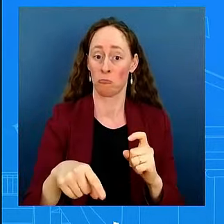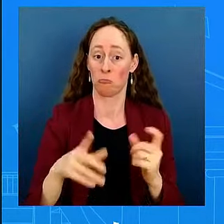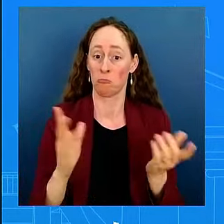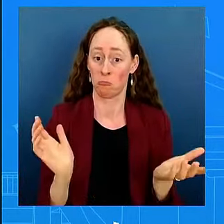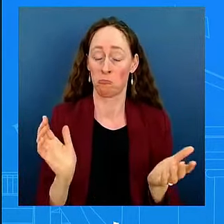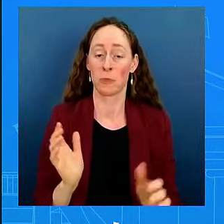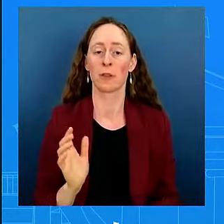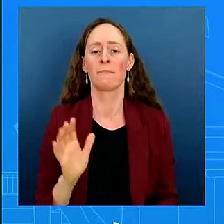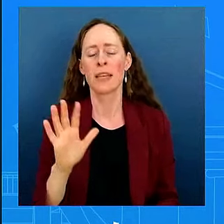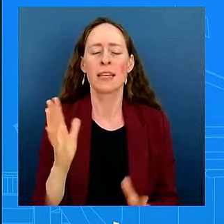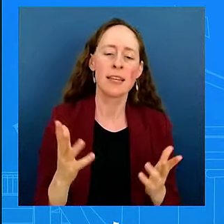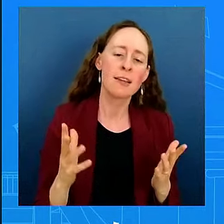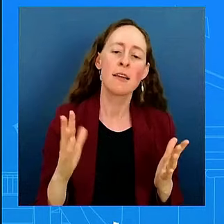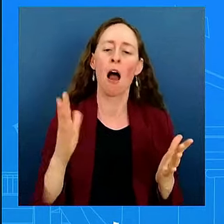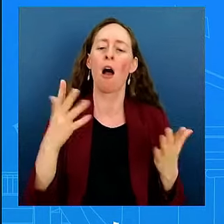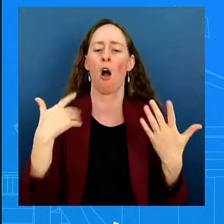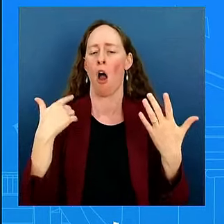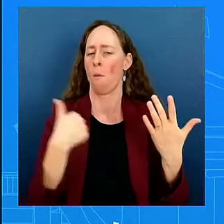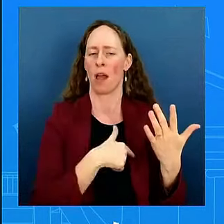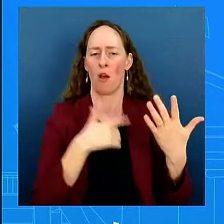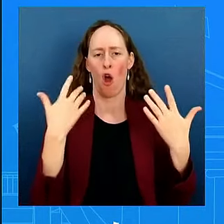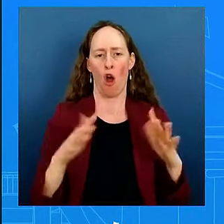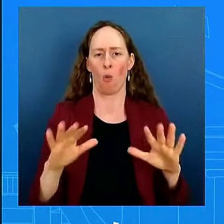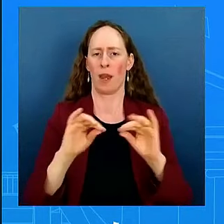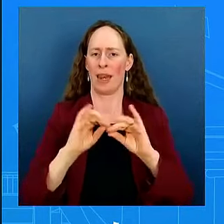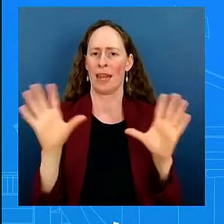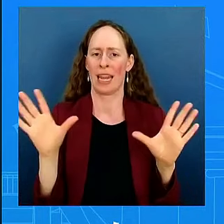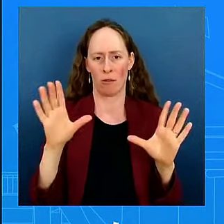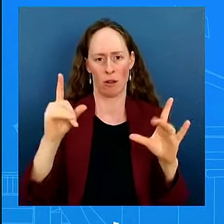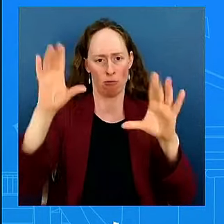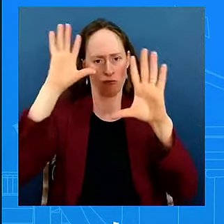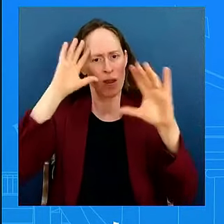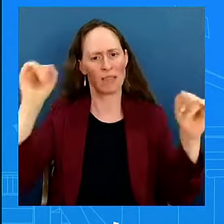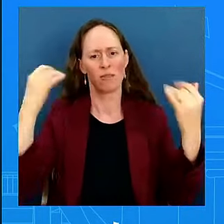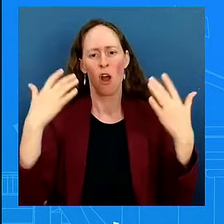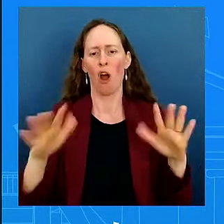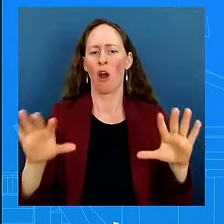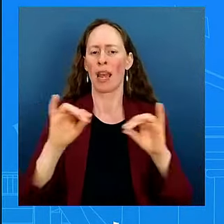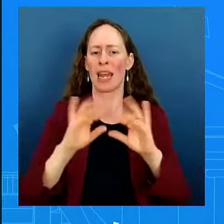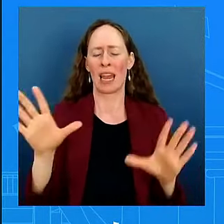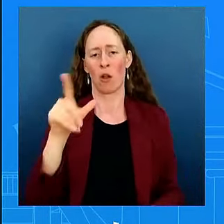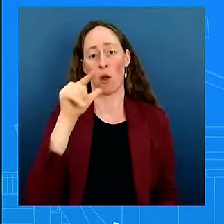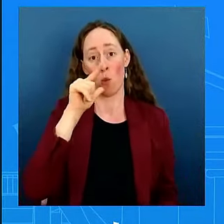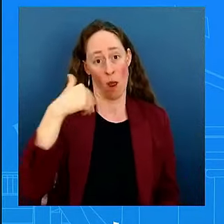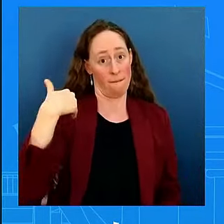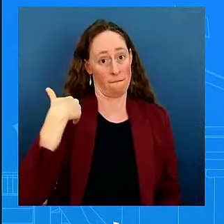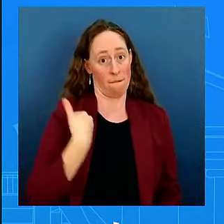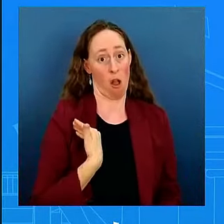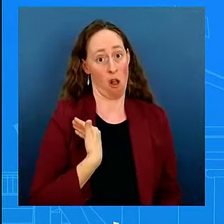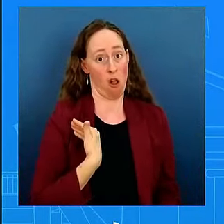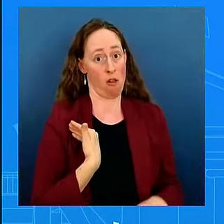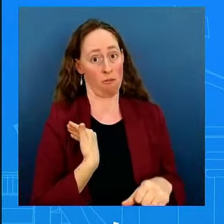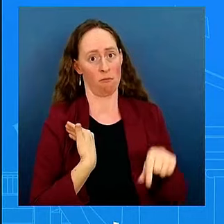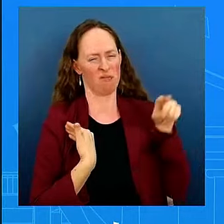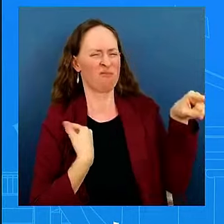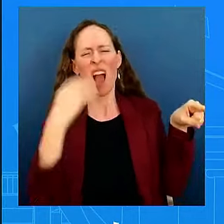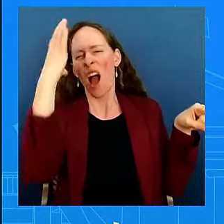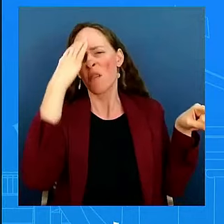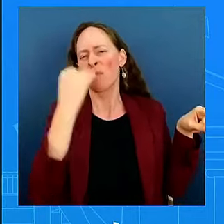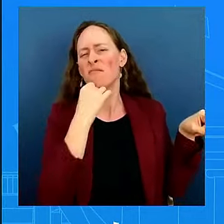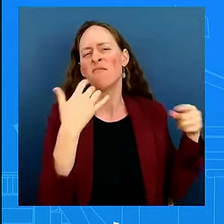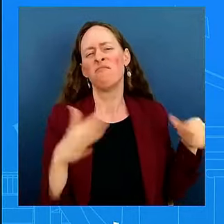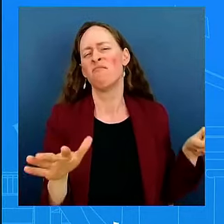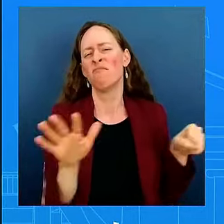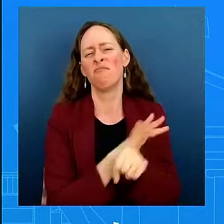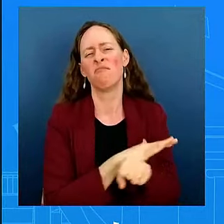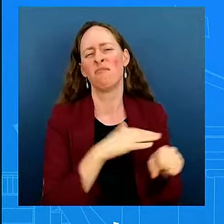over the weekend made it very, very clear as to who is responsible. It is devastating. The heinous acts